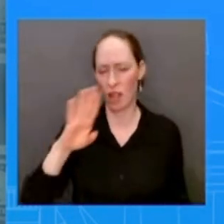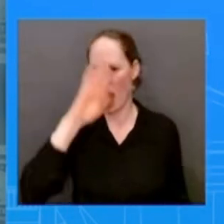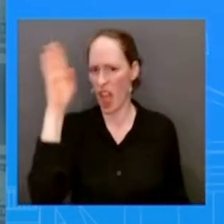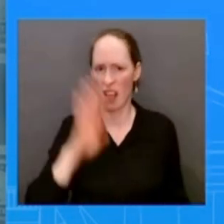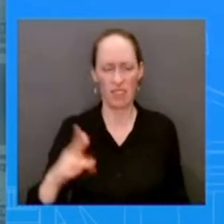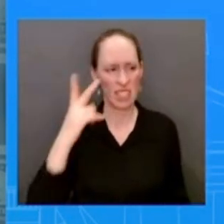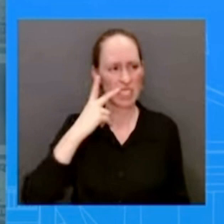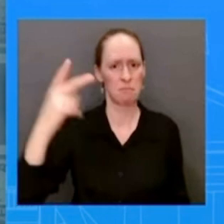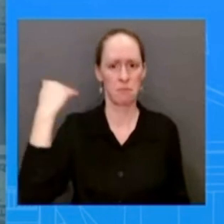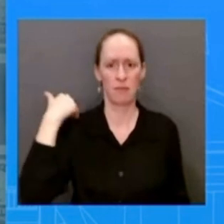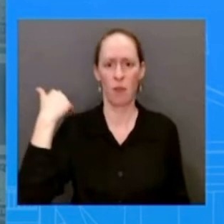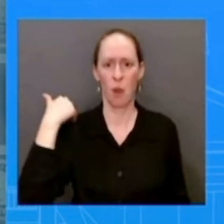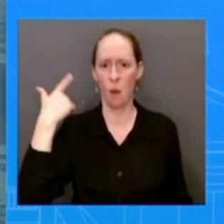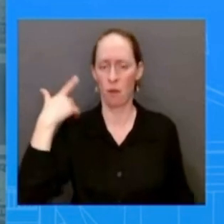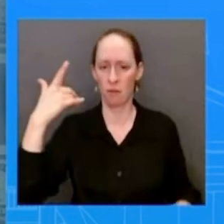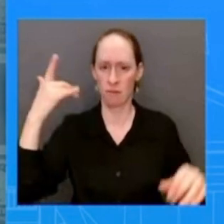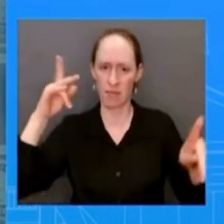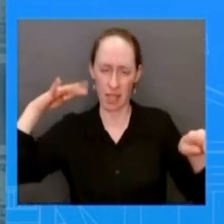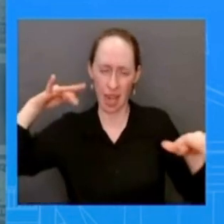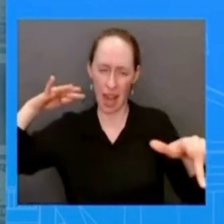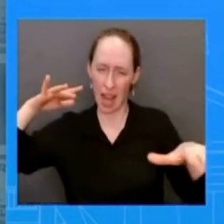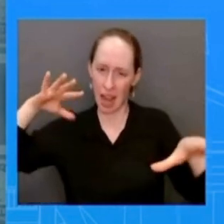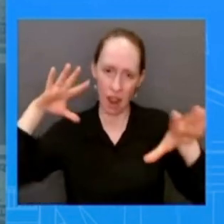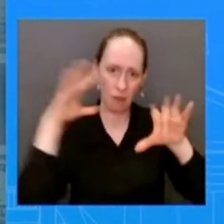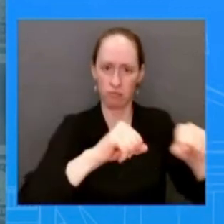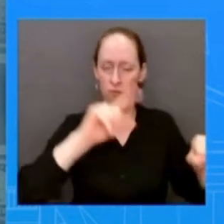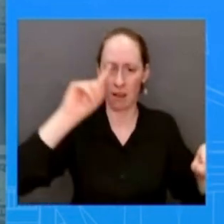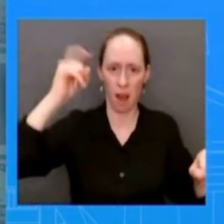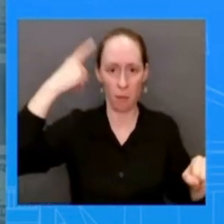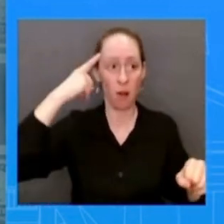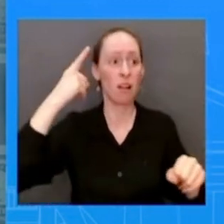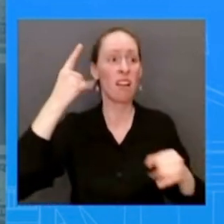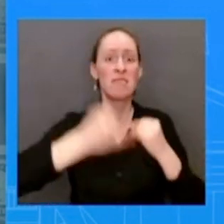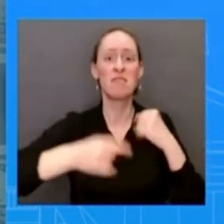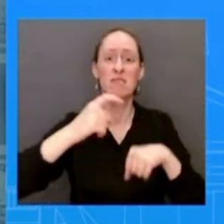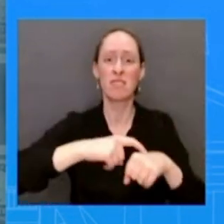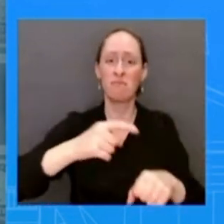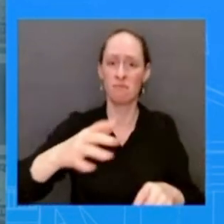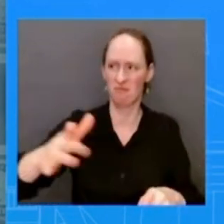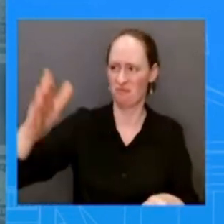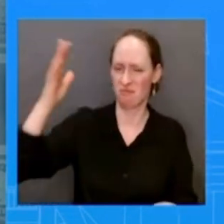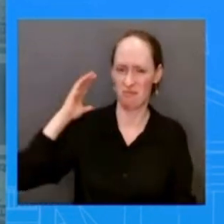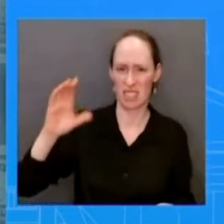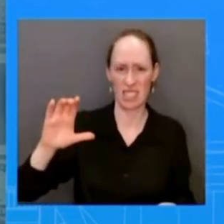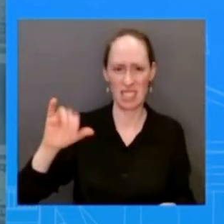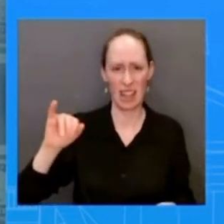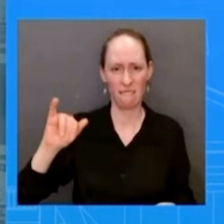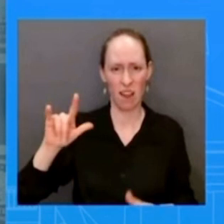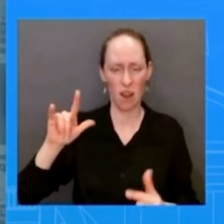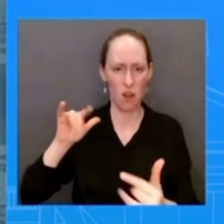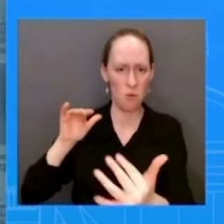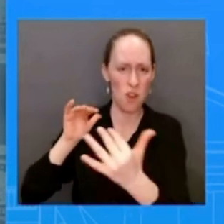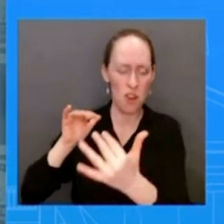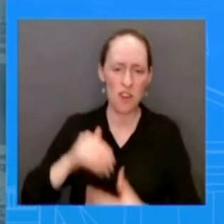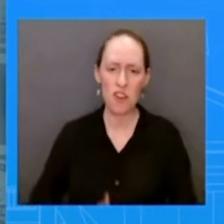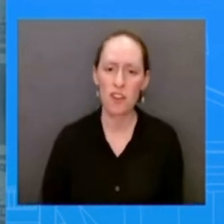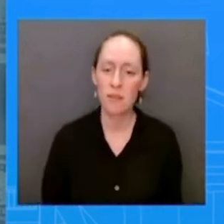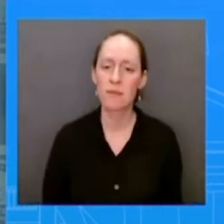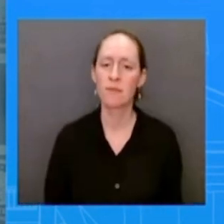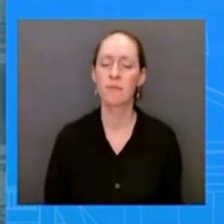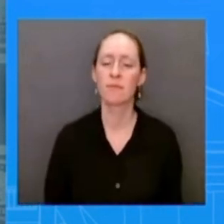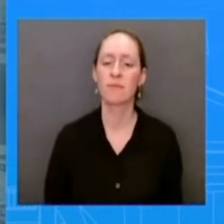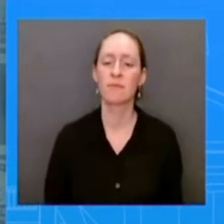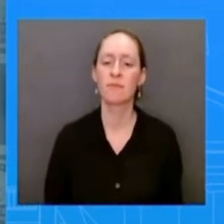never happens again and so we are certainly uh we agree i noticed um minority leader